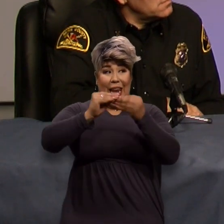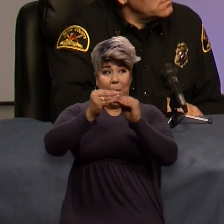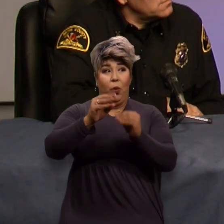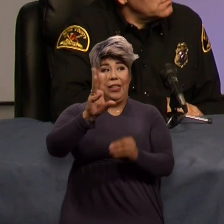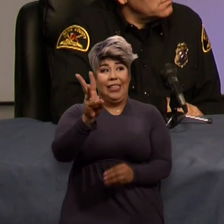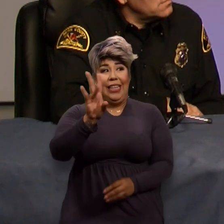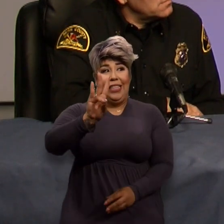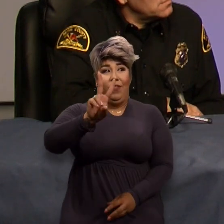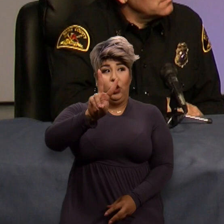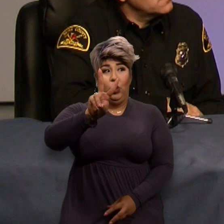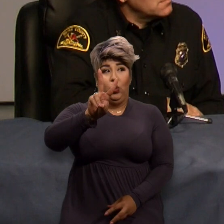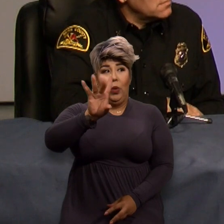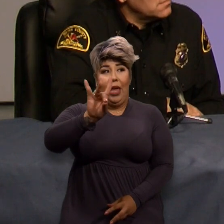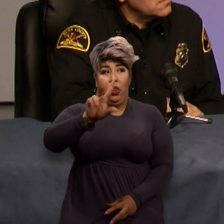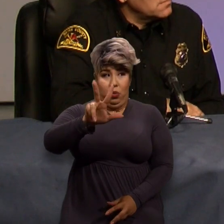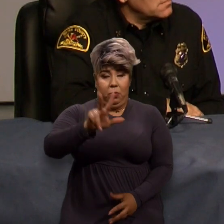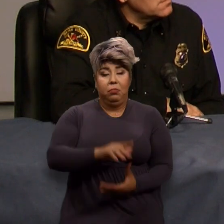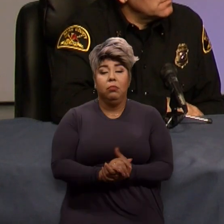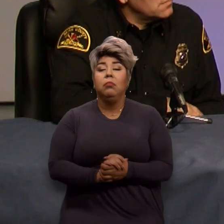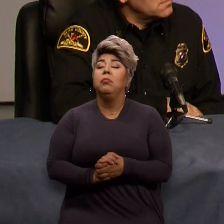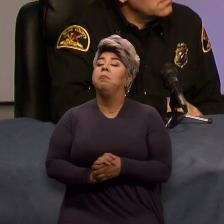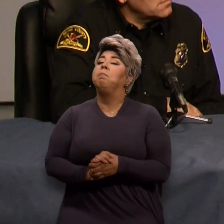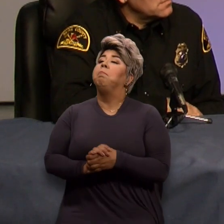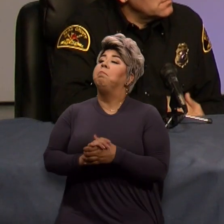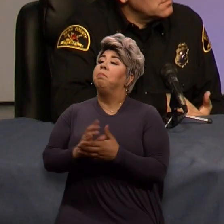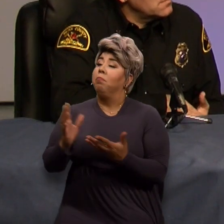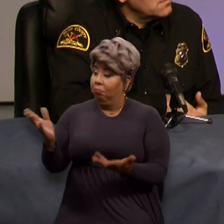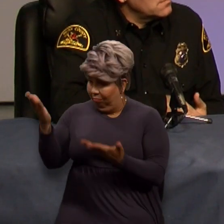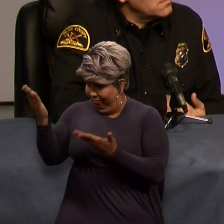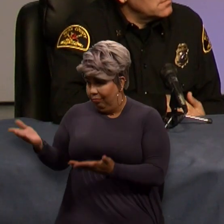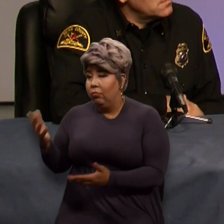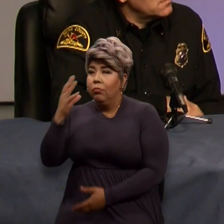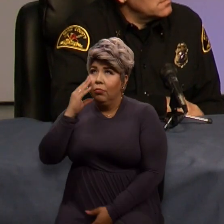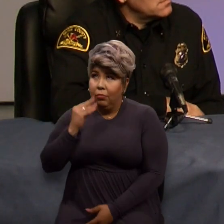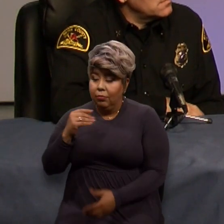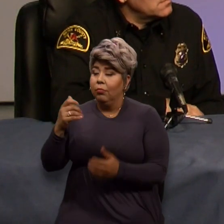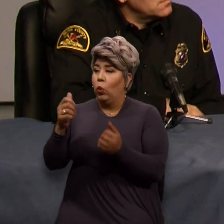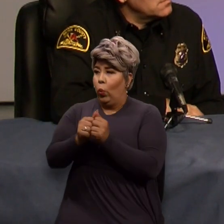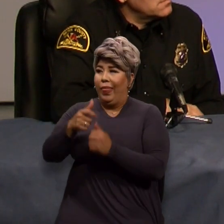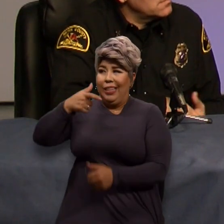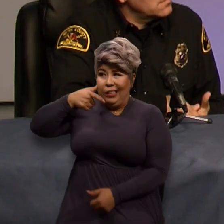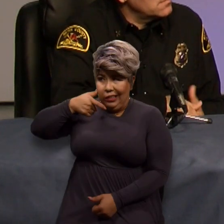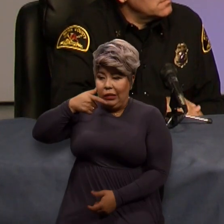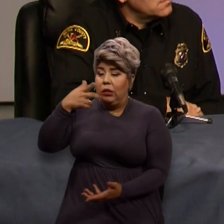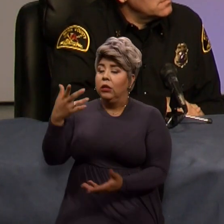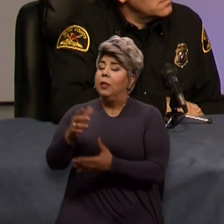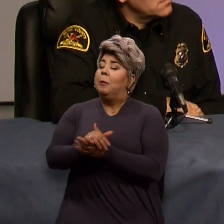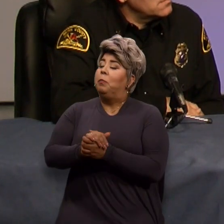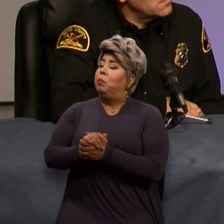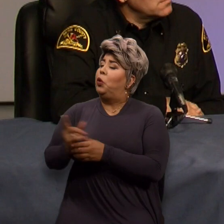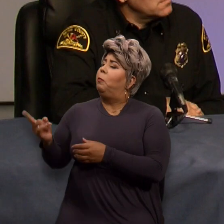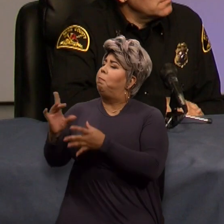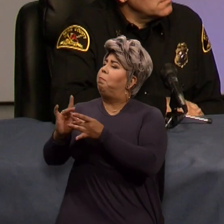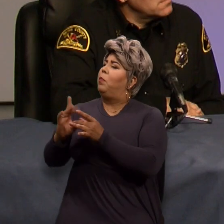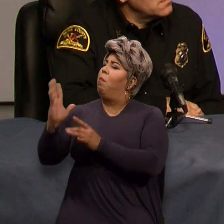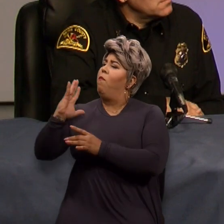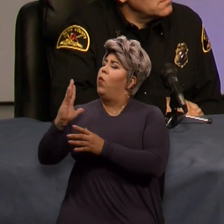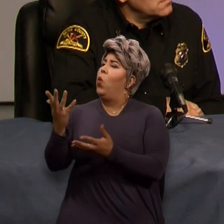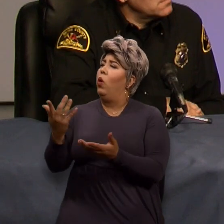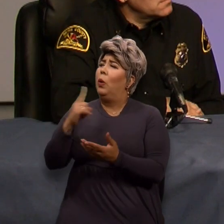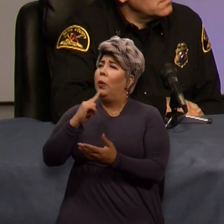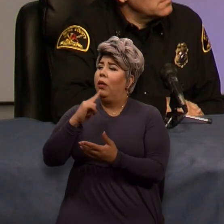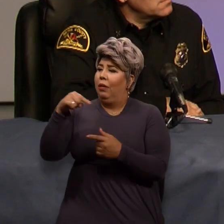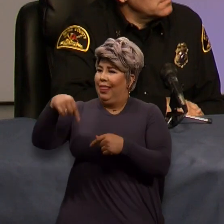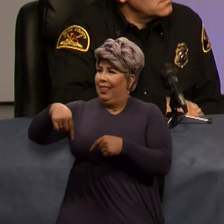67283. As a dispatcher, you were talking earlier about how important